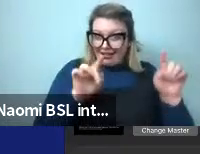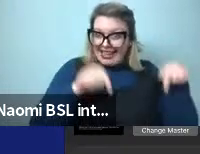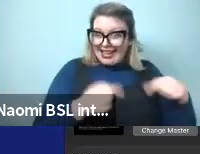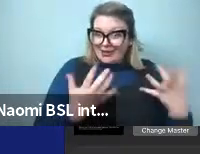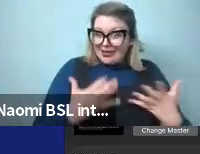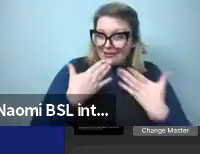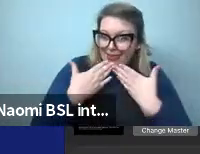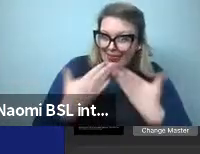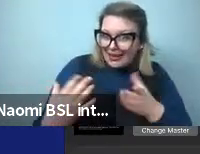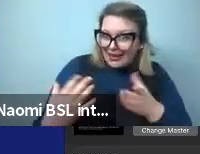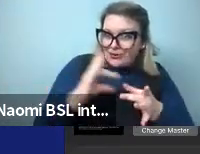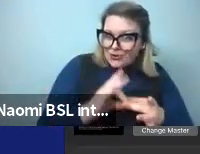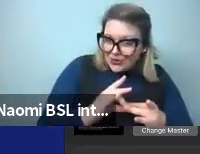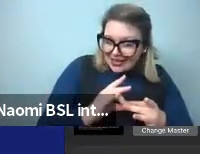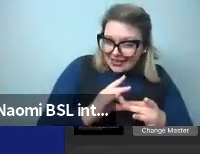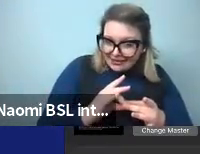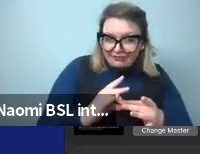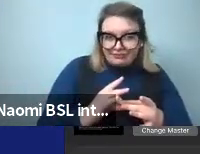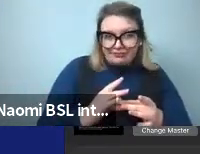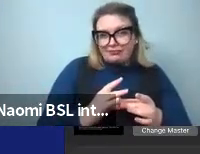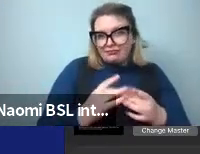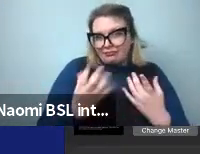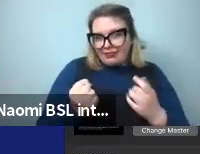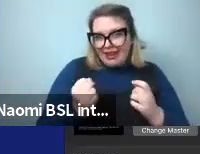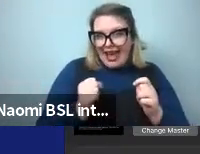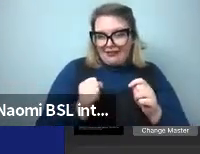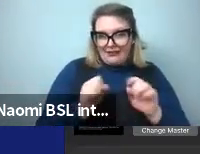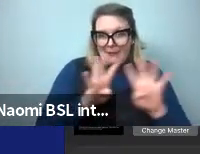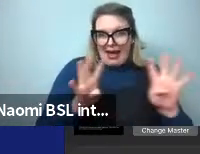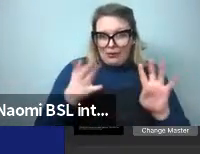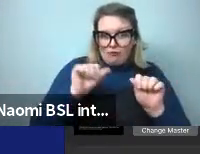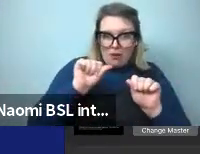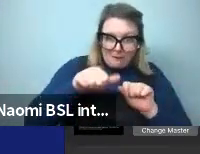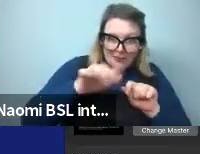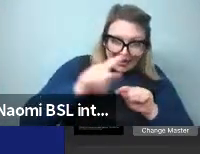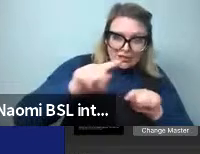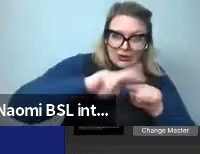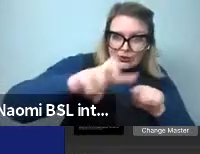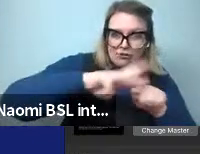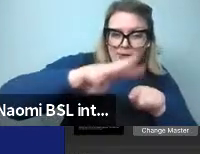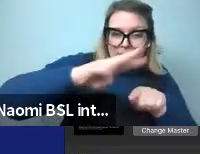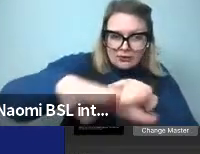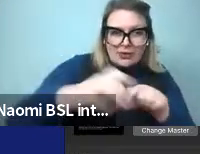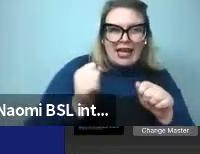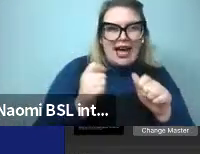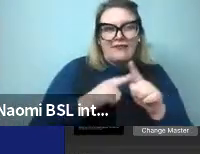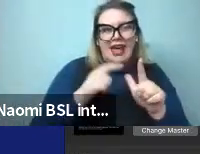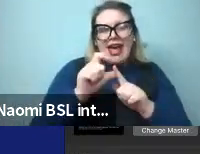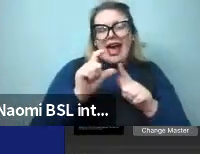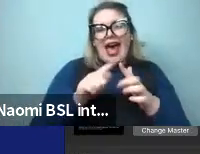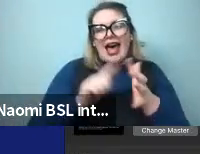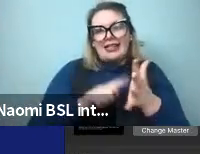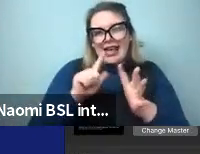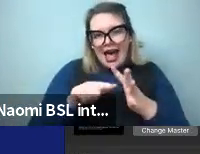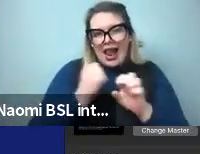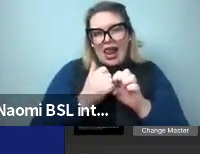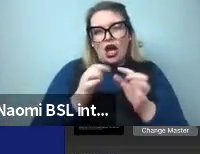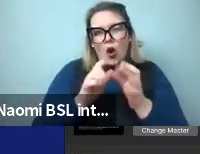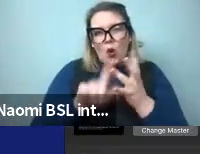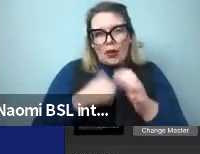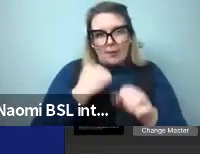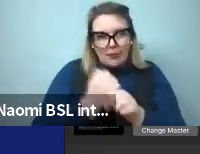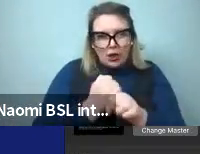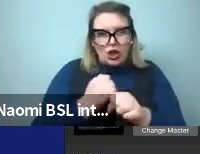us. So from future weeks, we have Adele Goldberg, David Adger, Dagmar Deviak, Martin